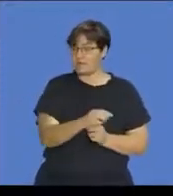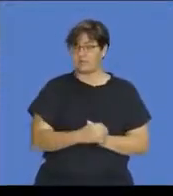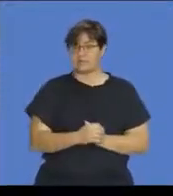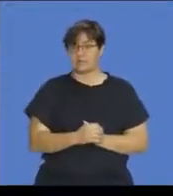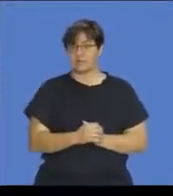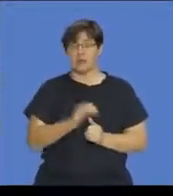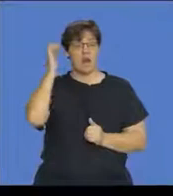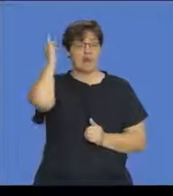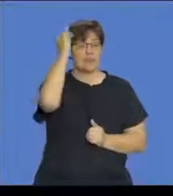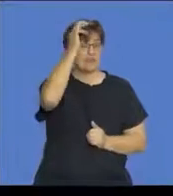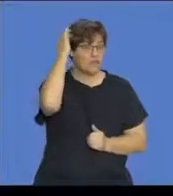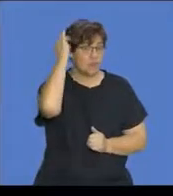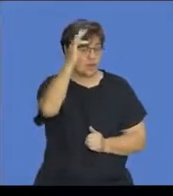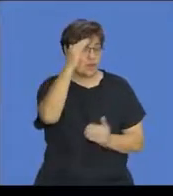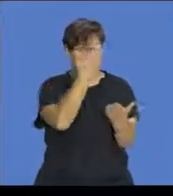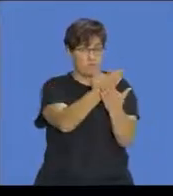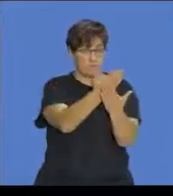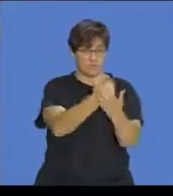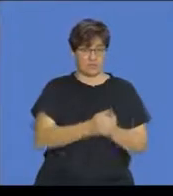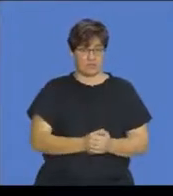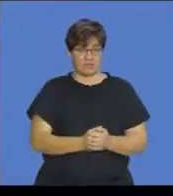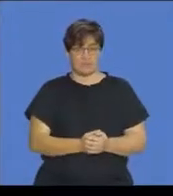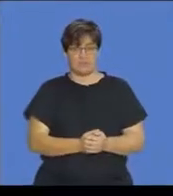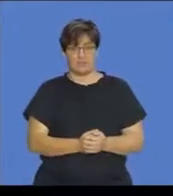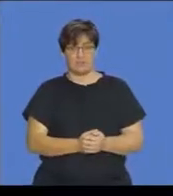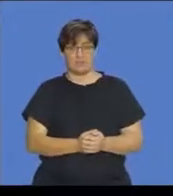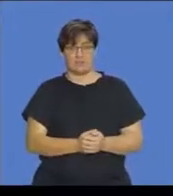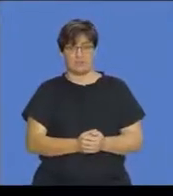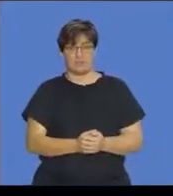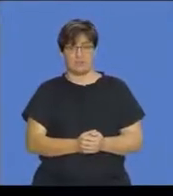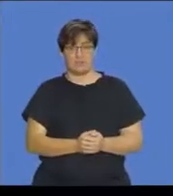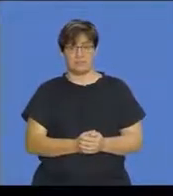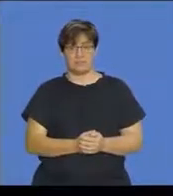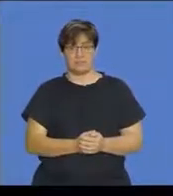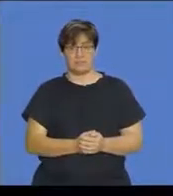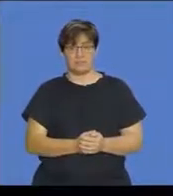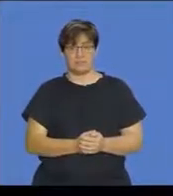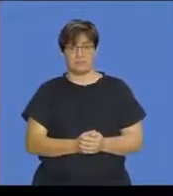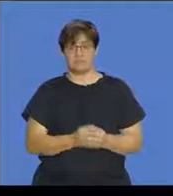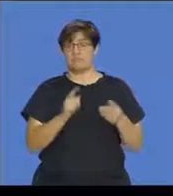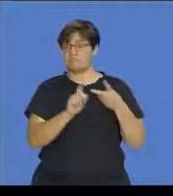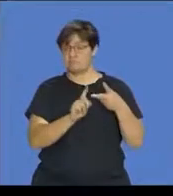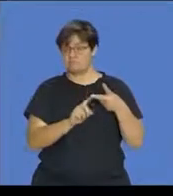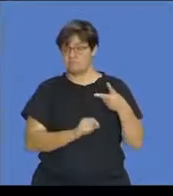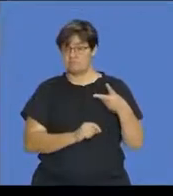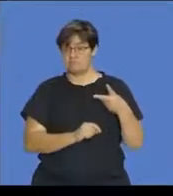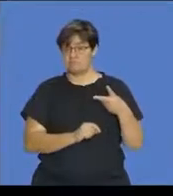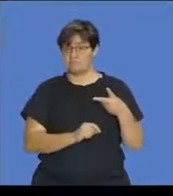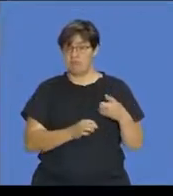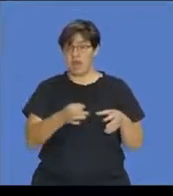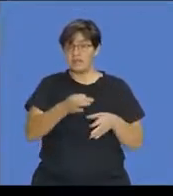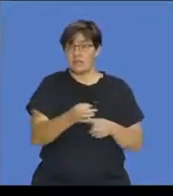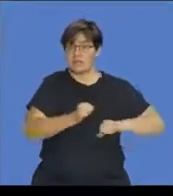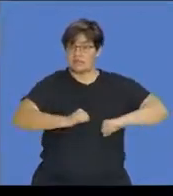of theoretical probability. We're going to be looking at the idea of what is a sample